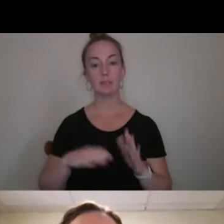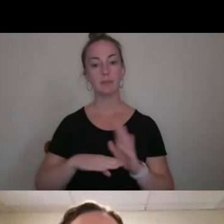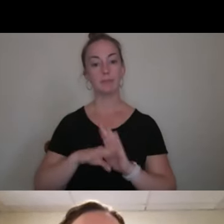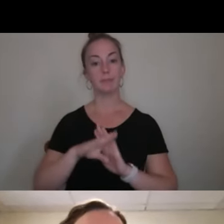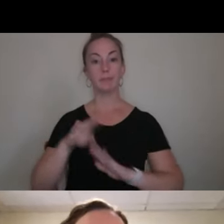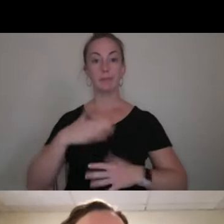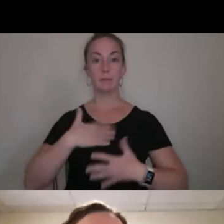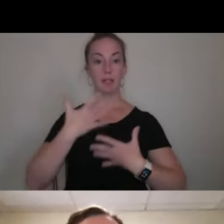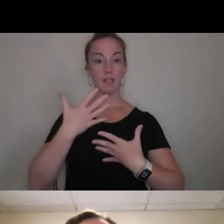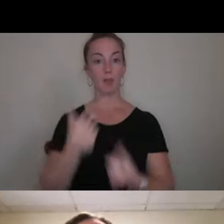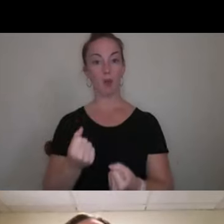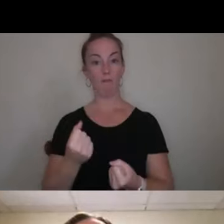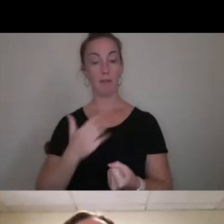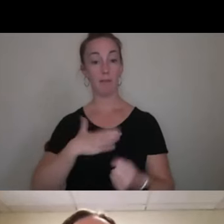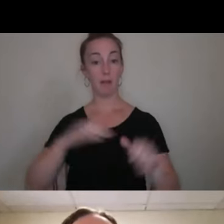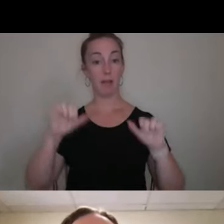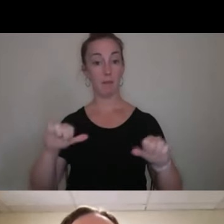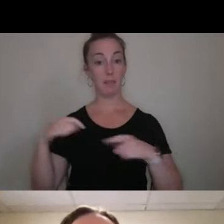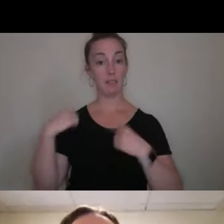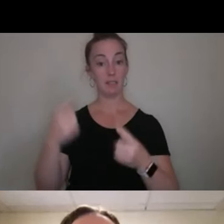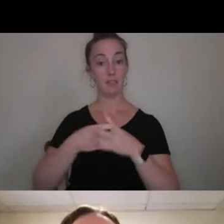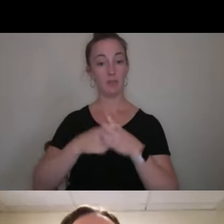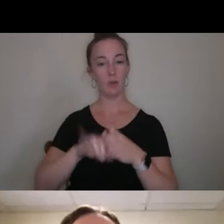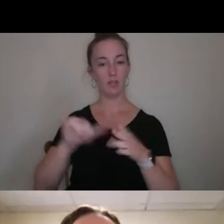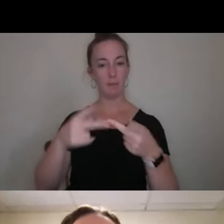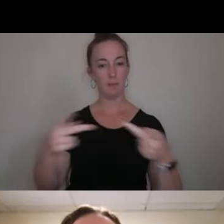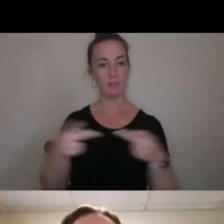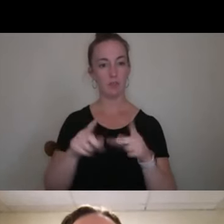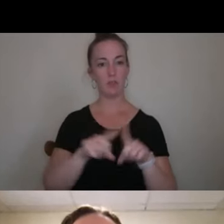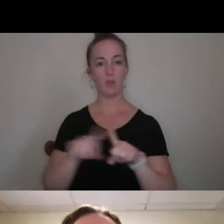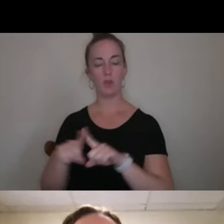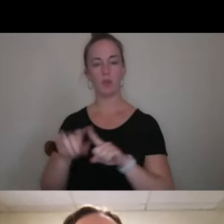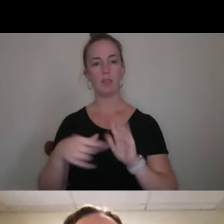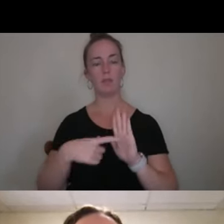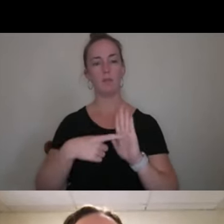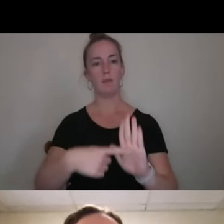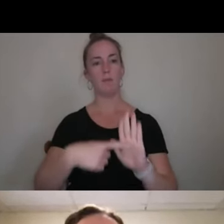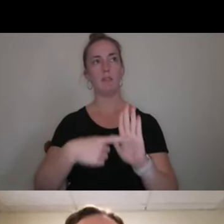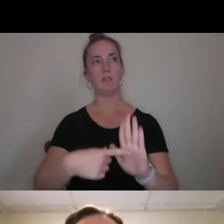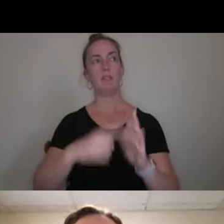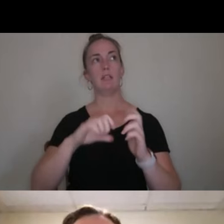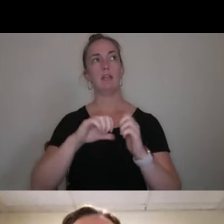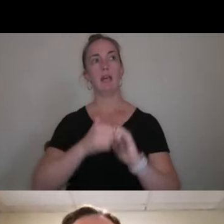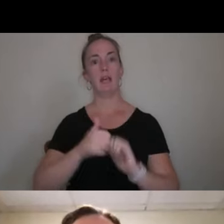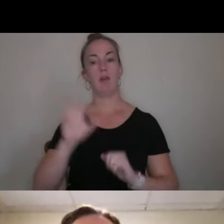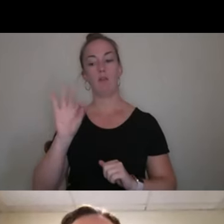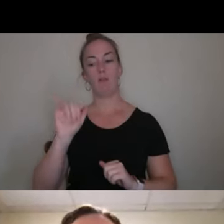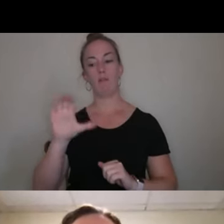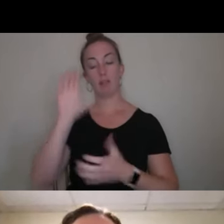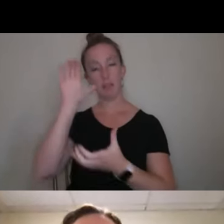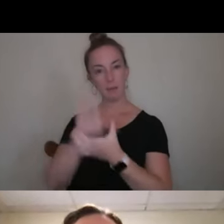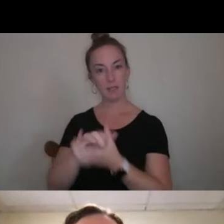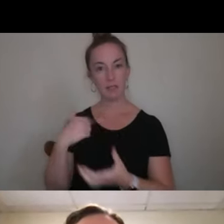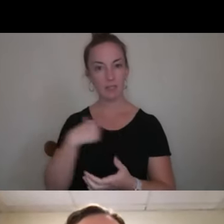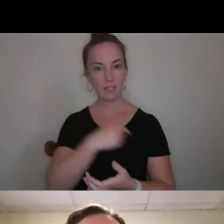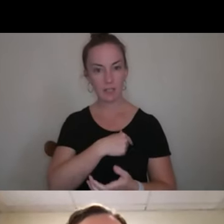my abilities since starting that position. And it also kind of represents how the faculty believe in us at center.